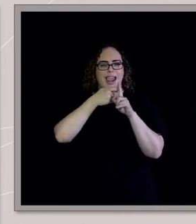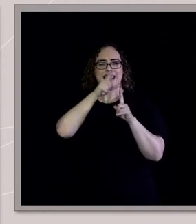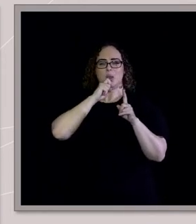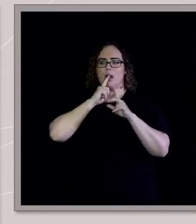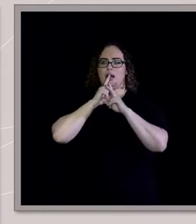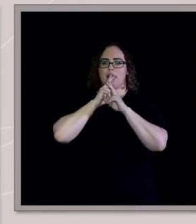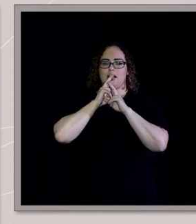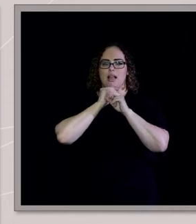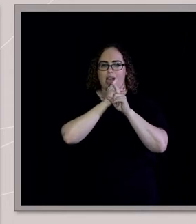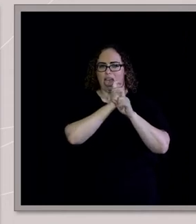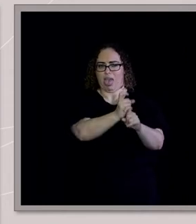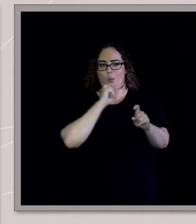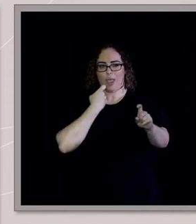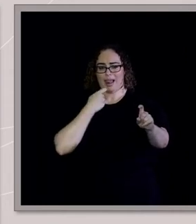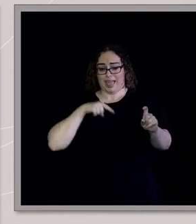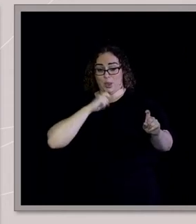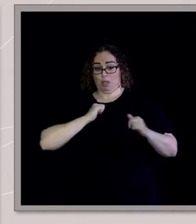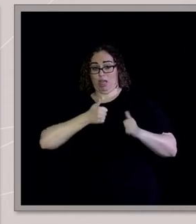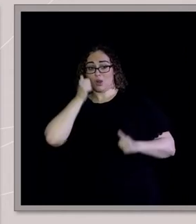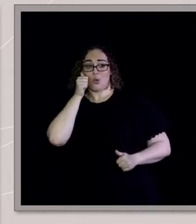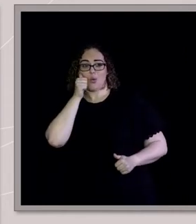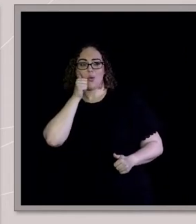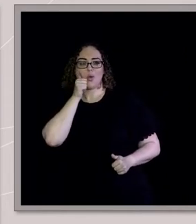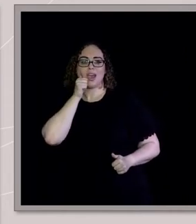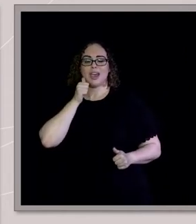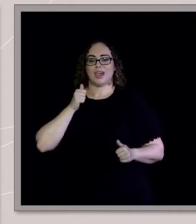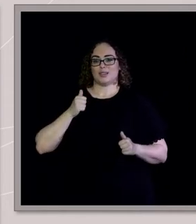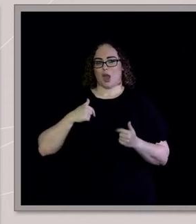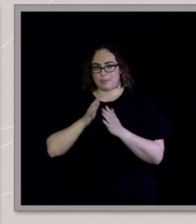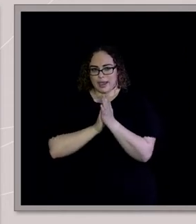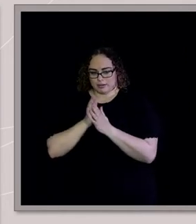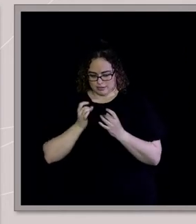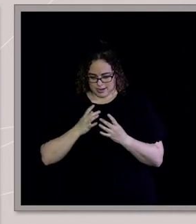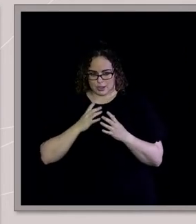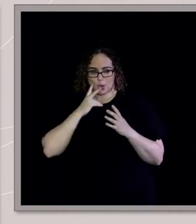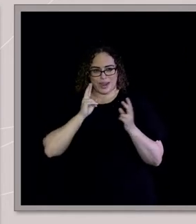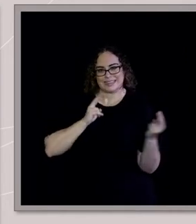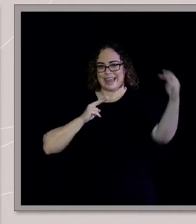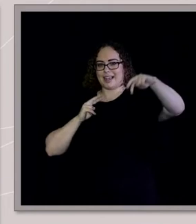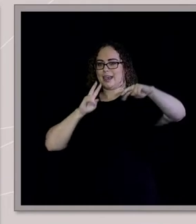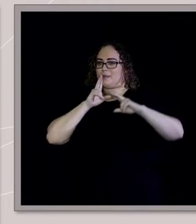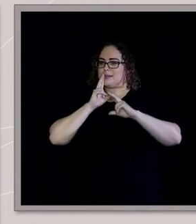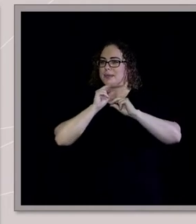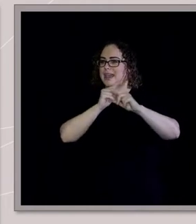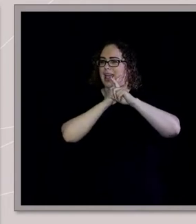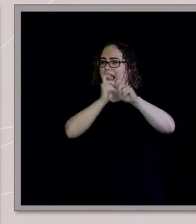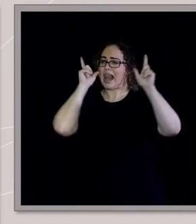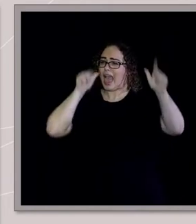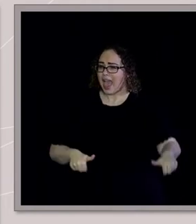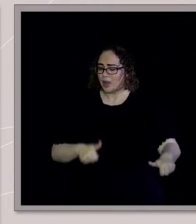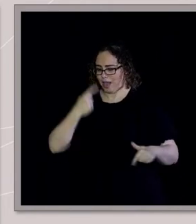the speaking in tongues bit and he blasted at the top of his voice. was like, oh God, I knew I shouldn't have brought my friends to this.